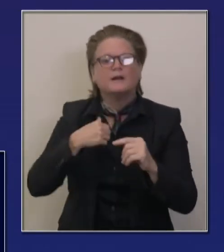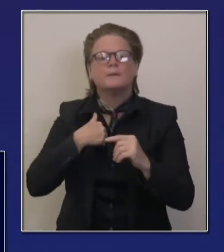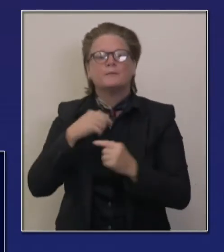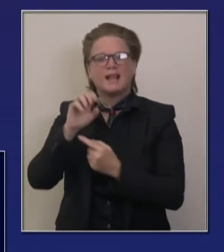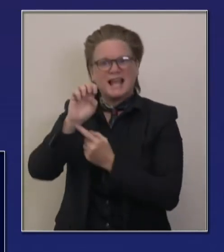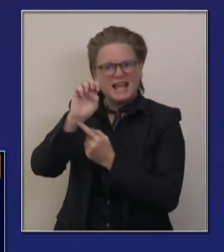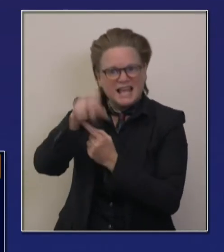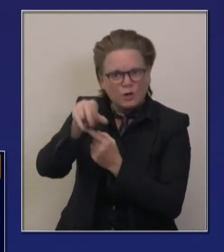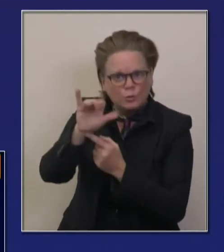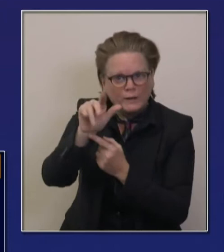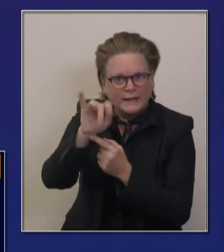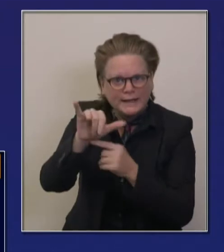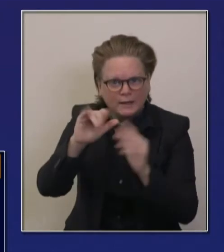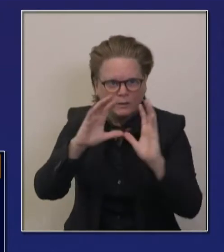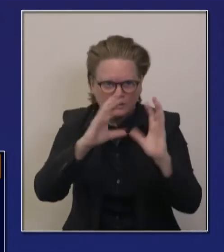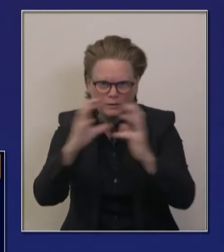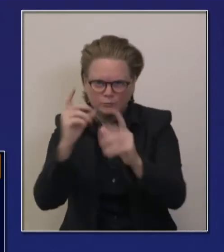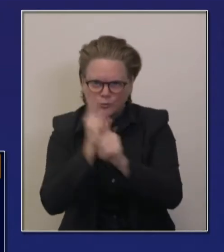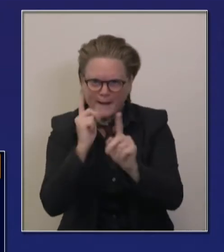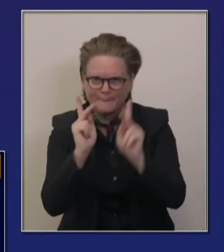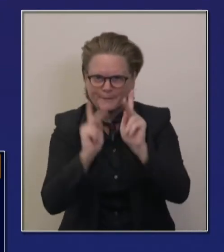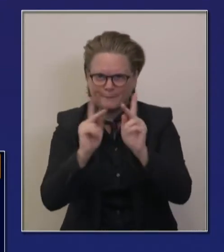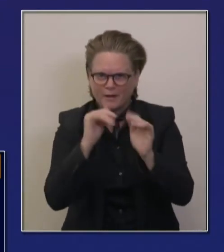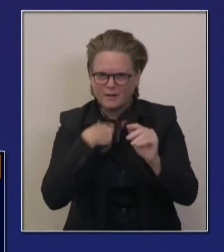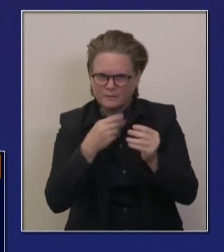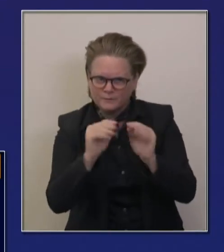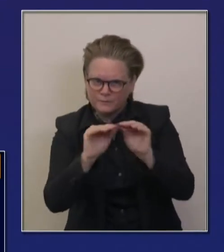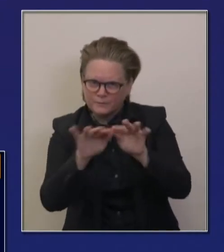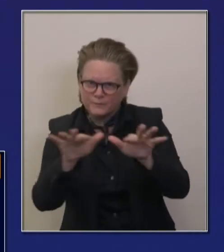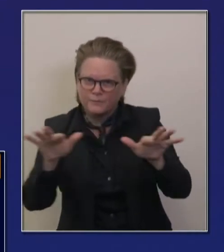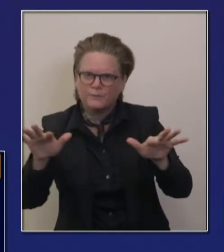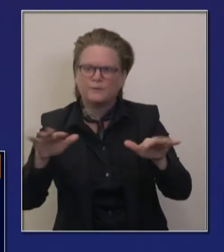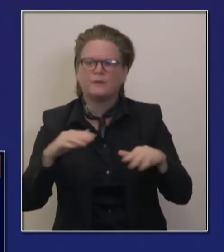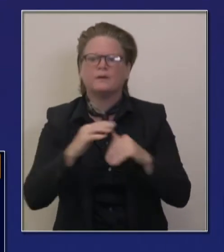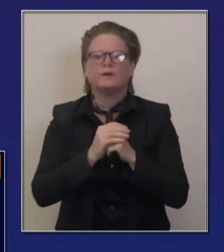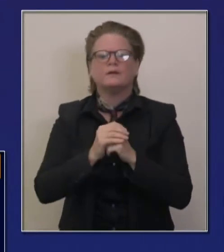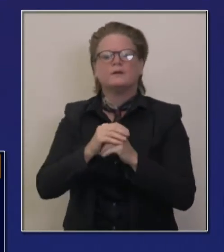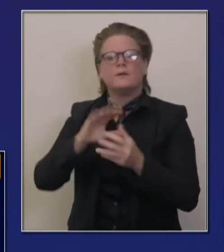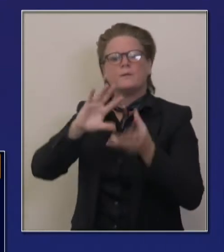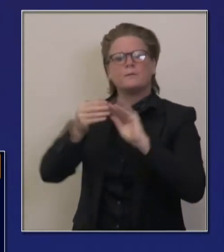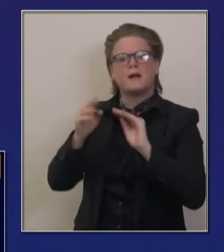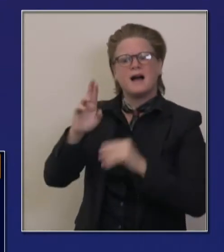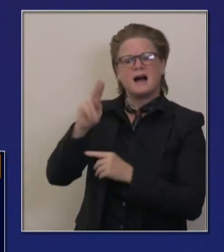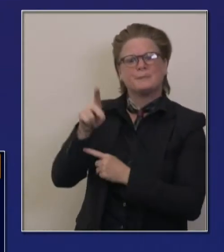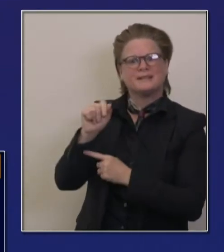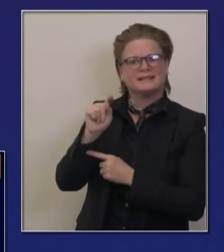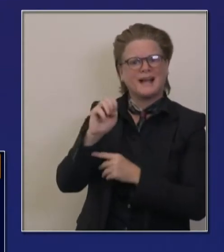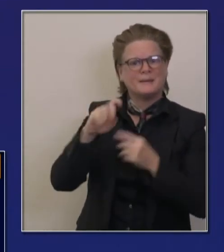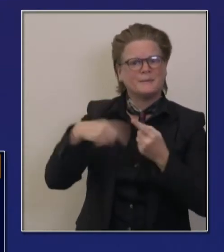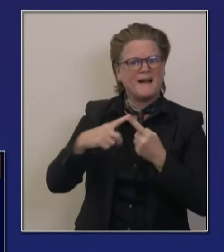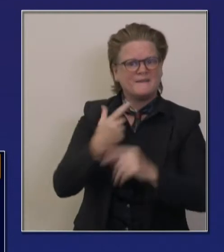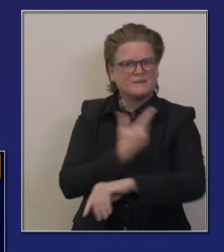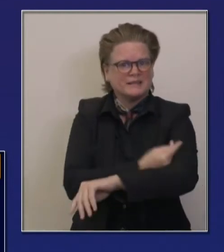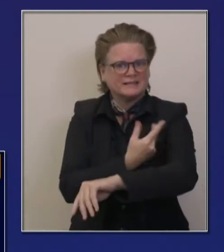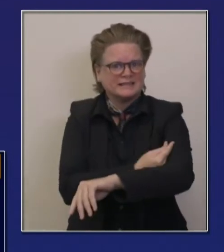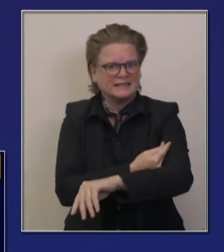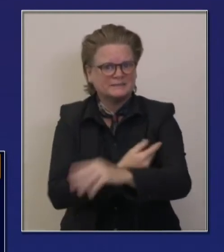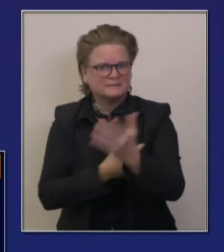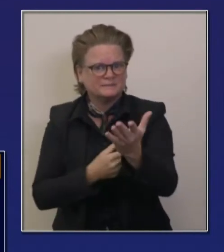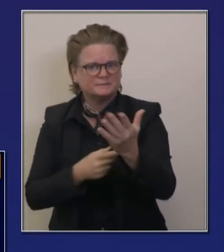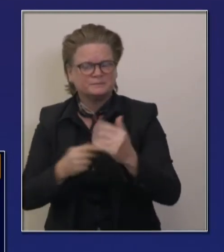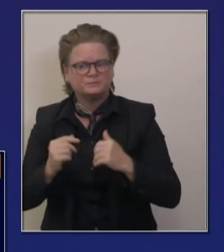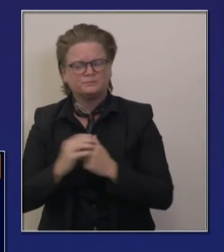our progress on vaccinations. Let me update you on that progress. Uh, we again are working off